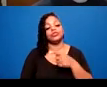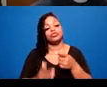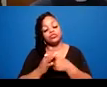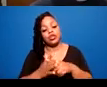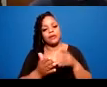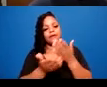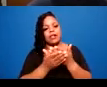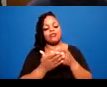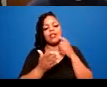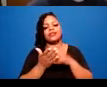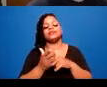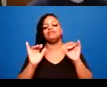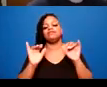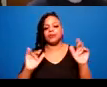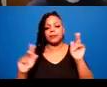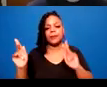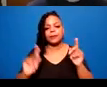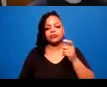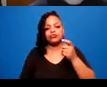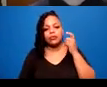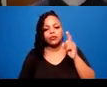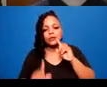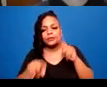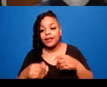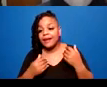and we affirm those.